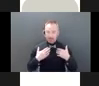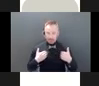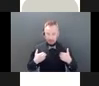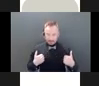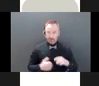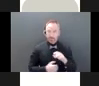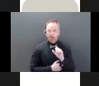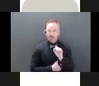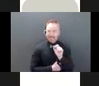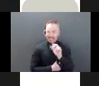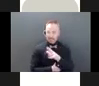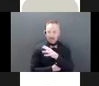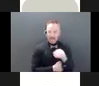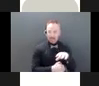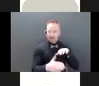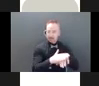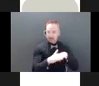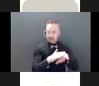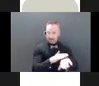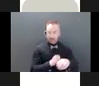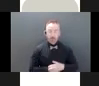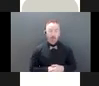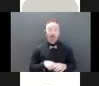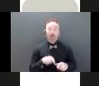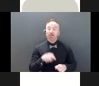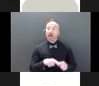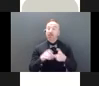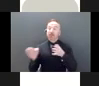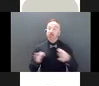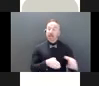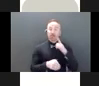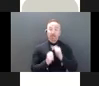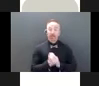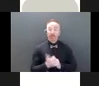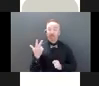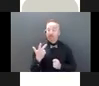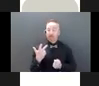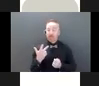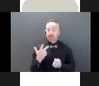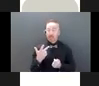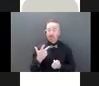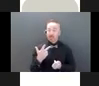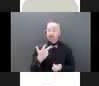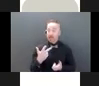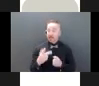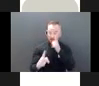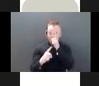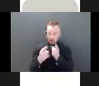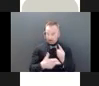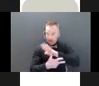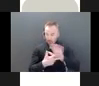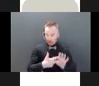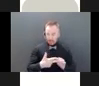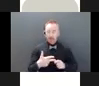Seniors and Accessibility. And with the strategy, we have three main priority goals. The first one is the public